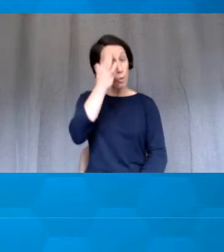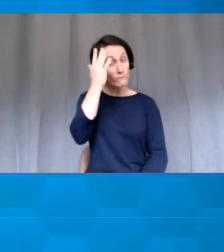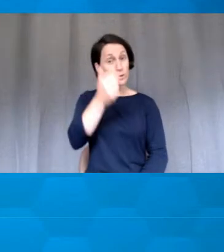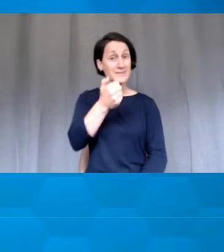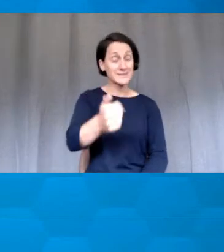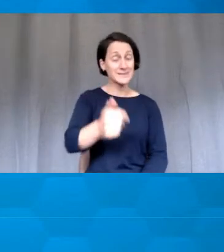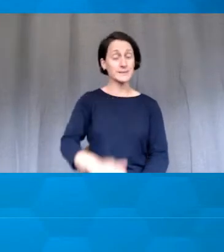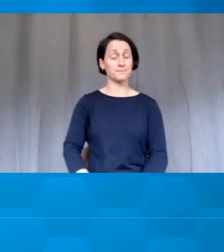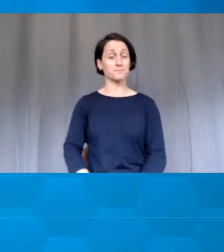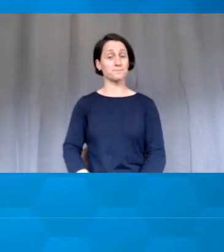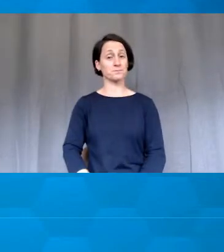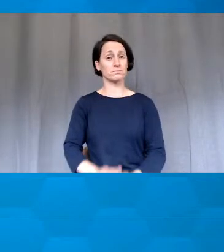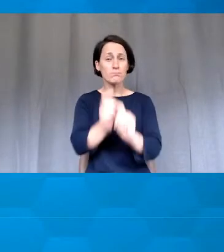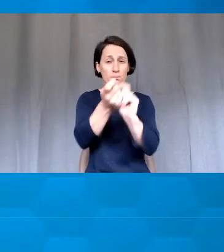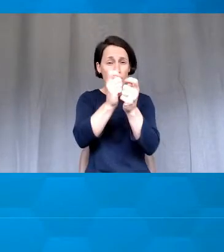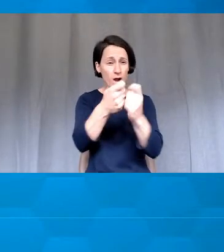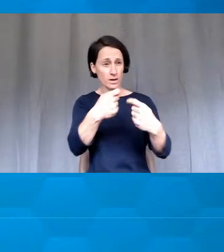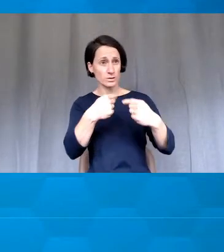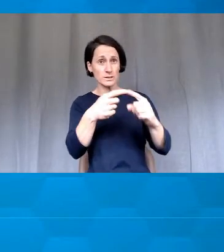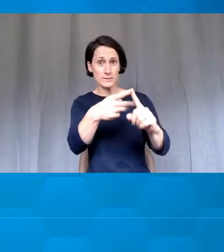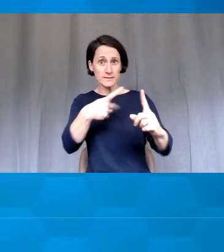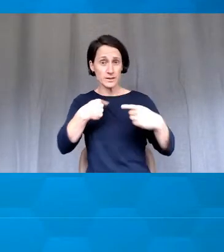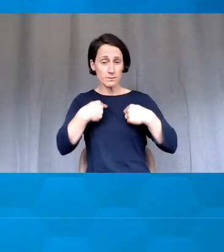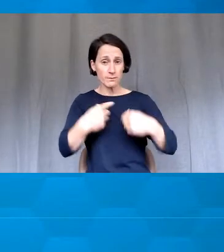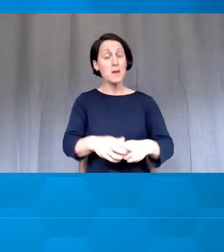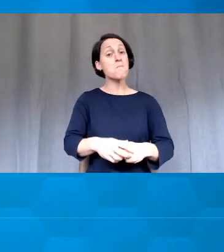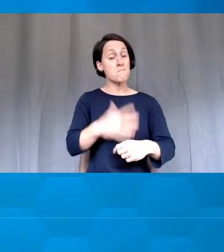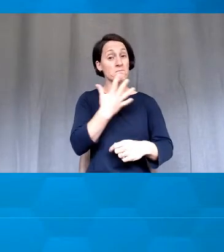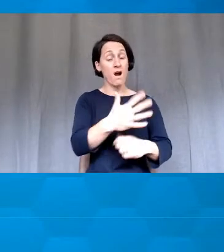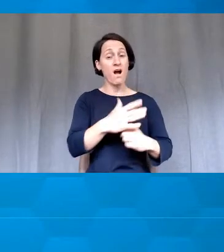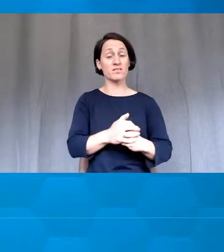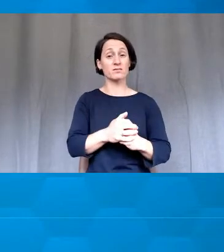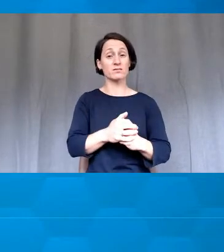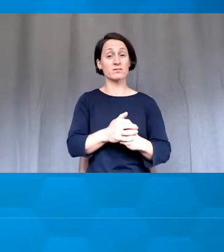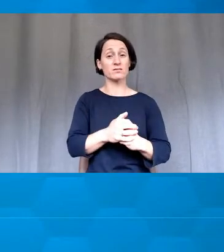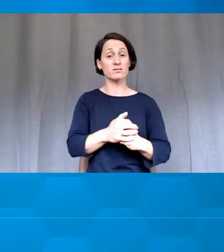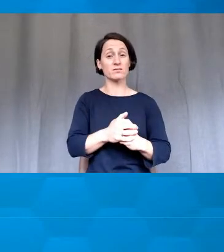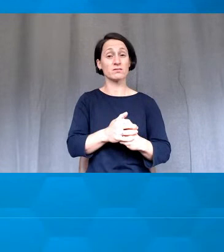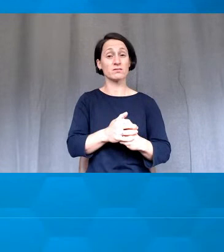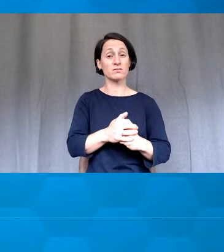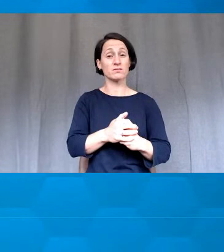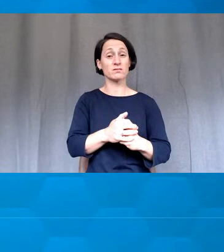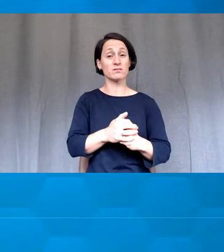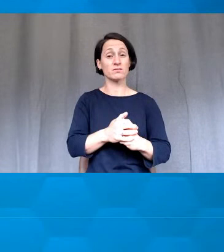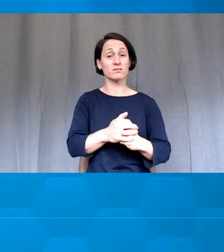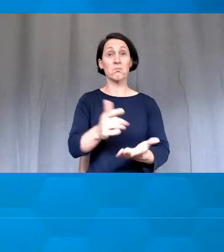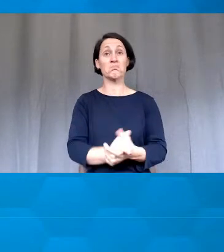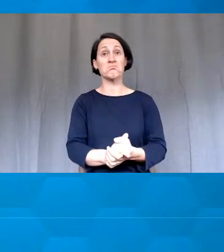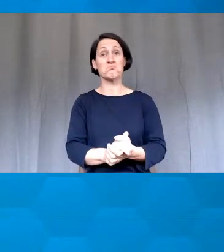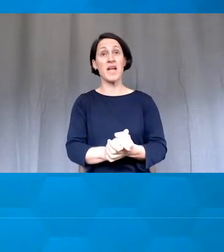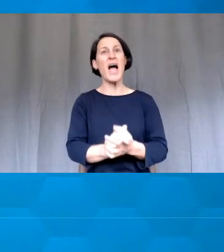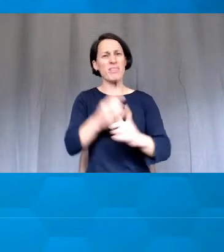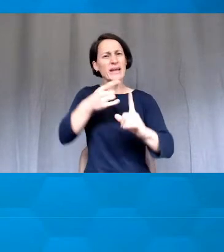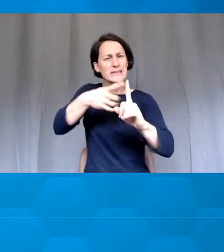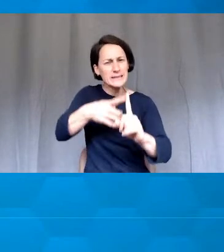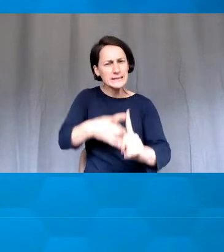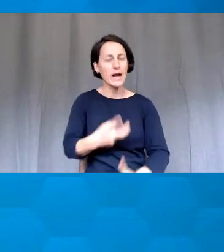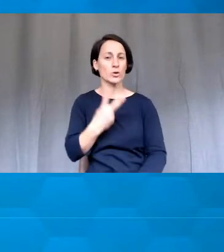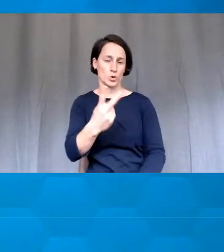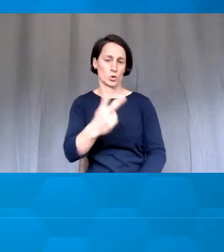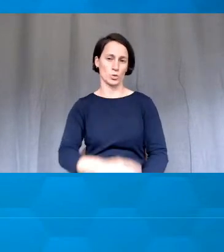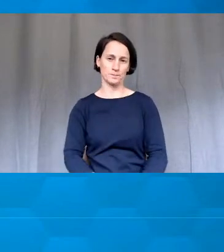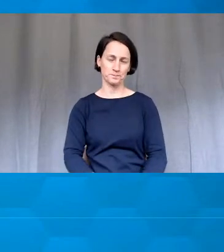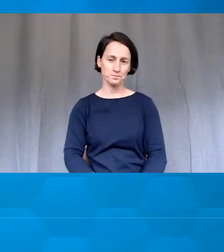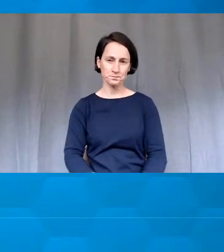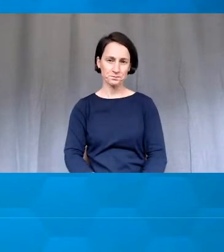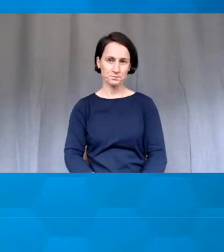Tailored, five. Authentic, seven. Incident-based, eight. Detailed, two. So what we can conclude for this